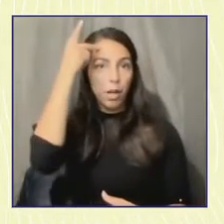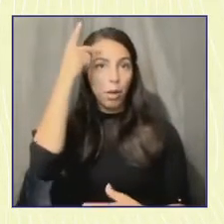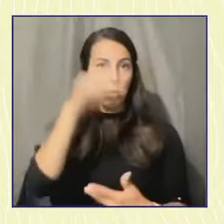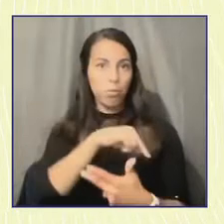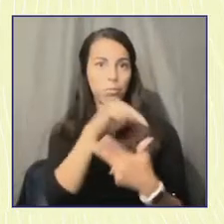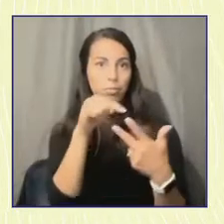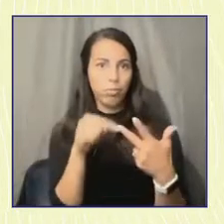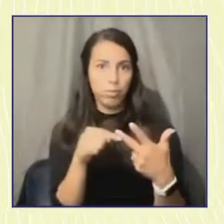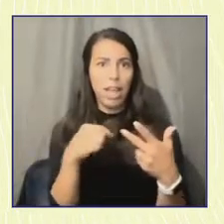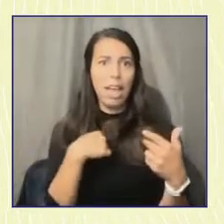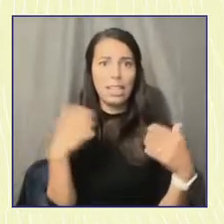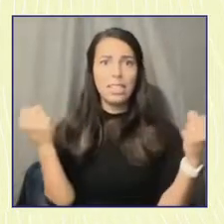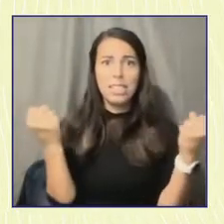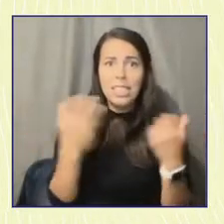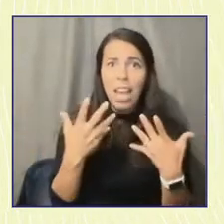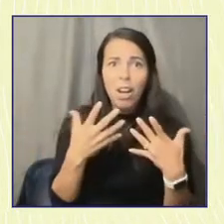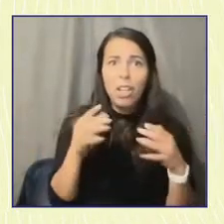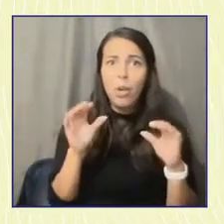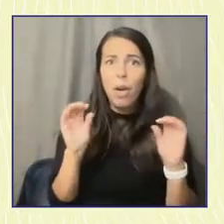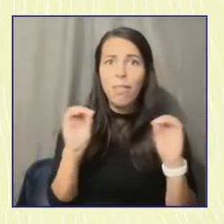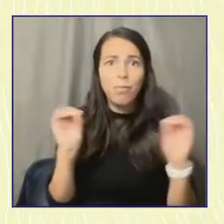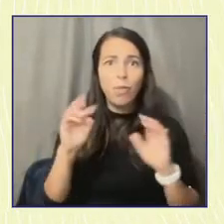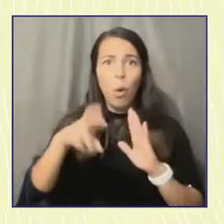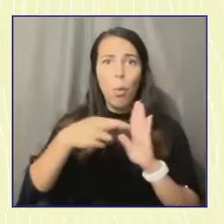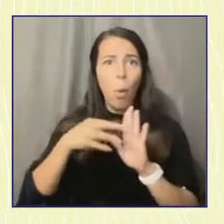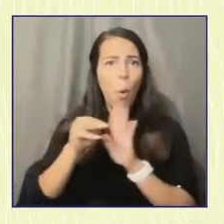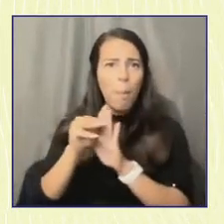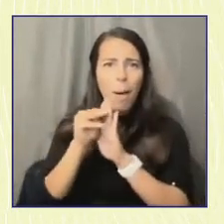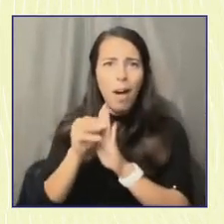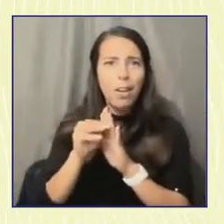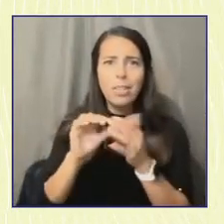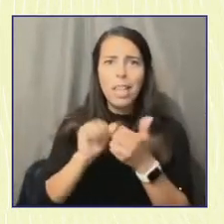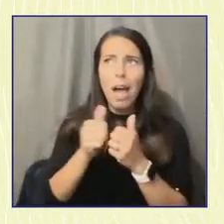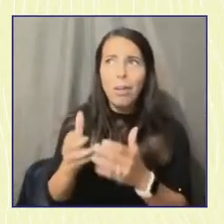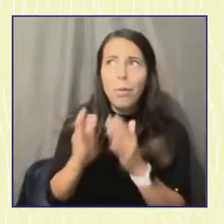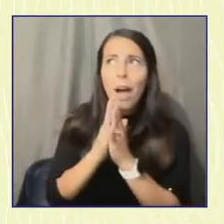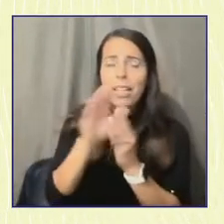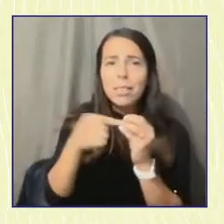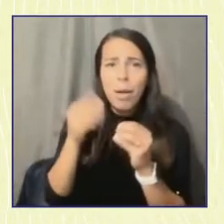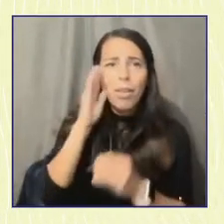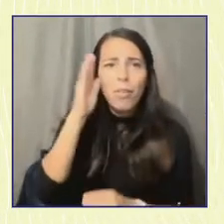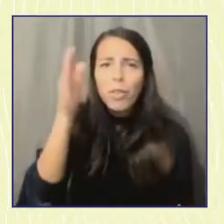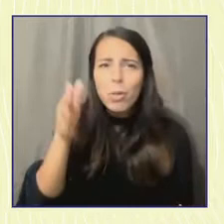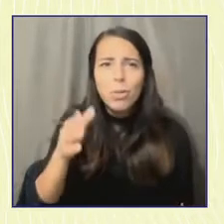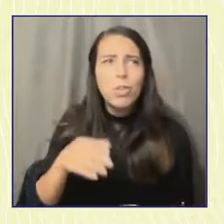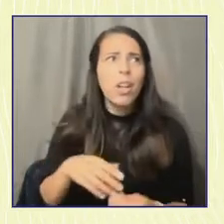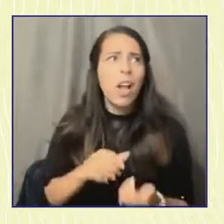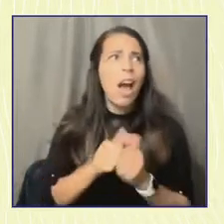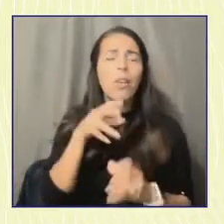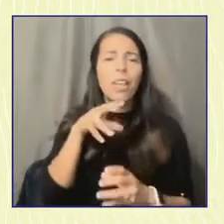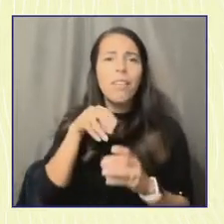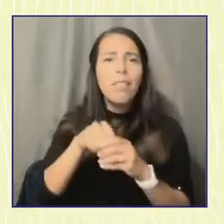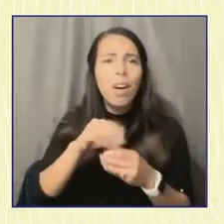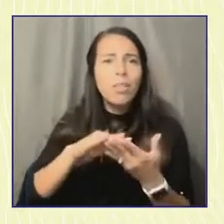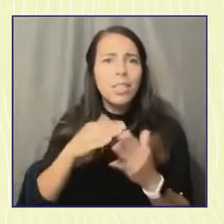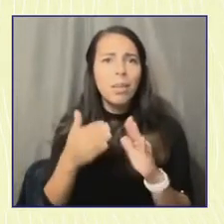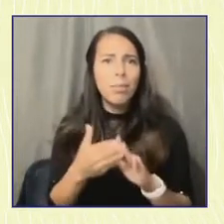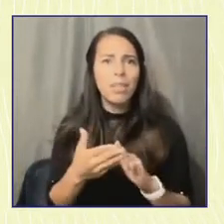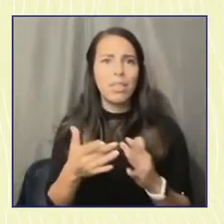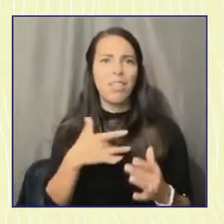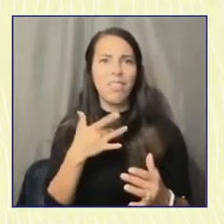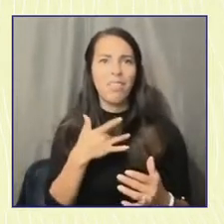nobody to ask questions about, like, your future or how to even get involved, you know, in your community even though you live here.